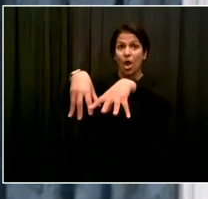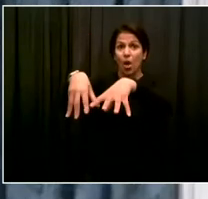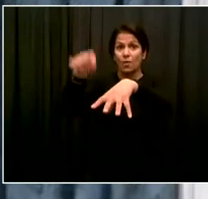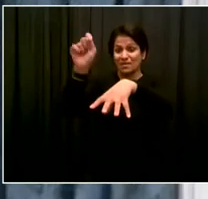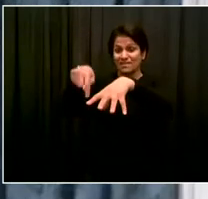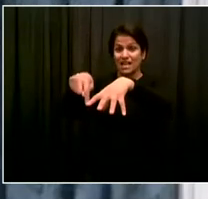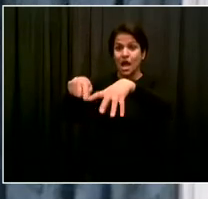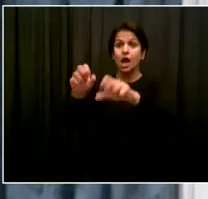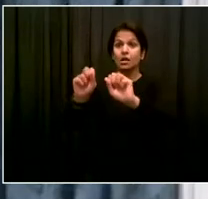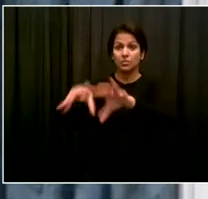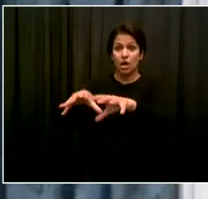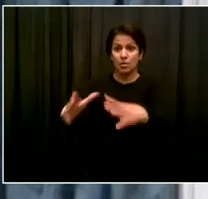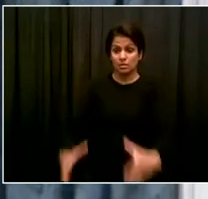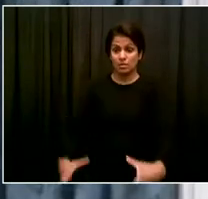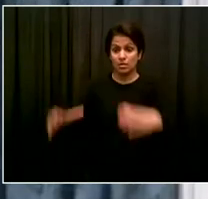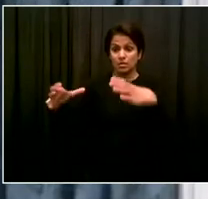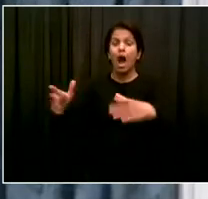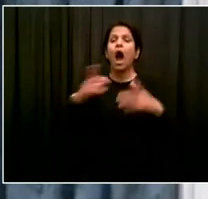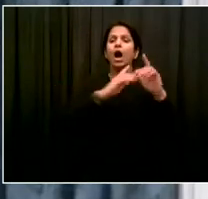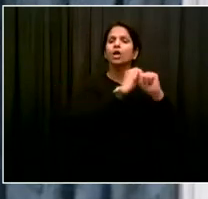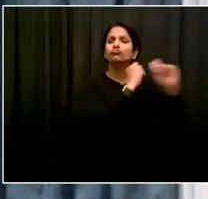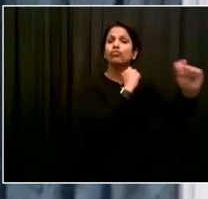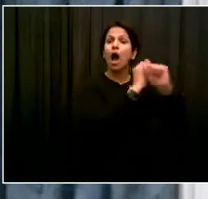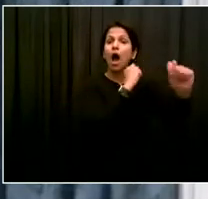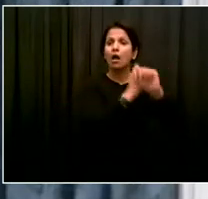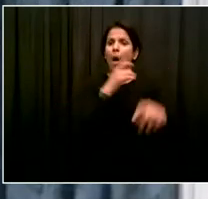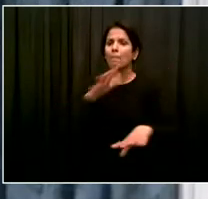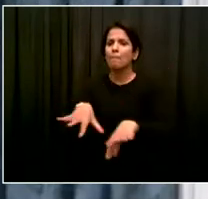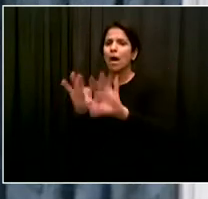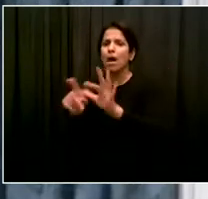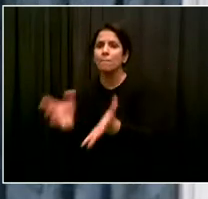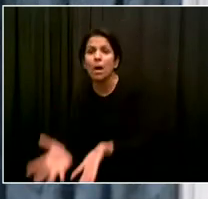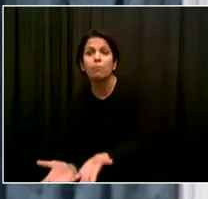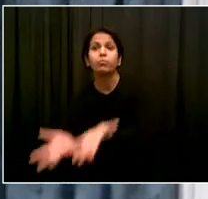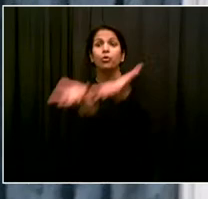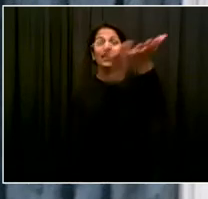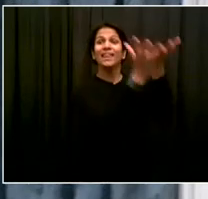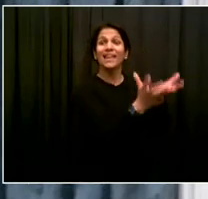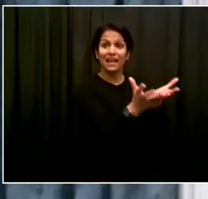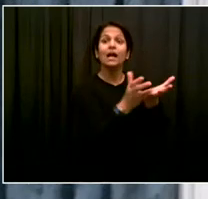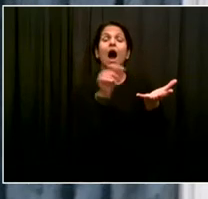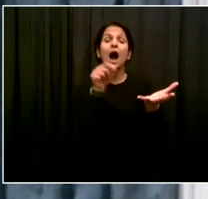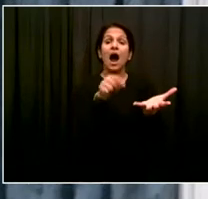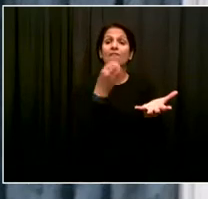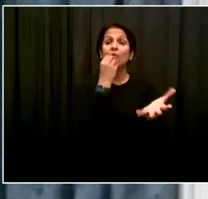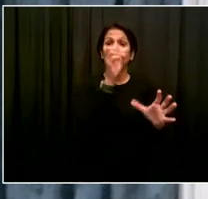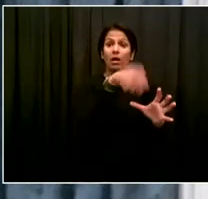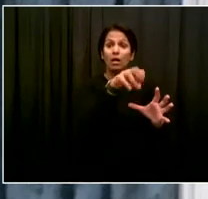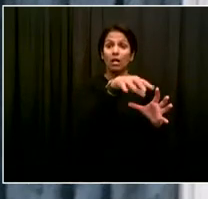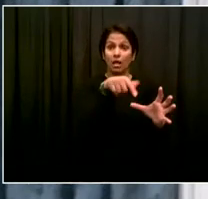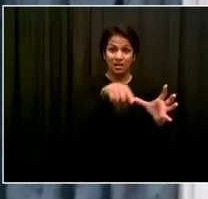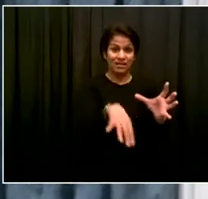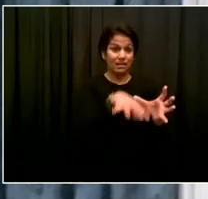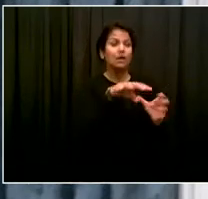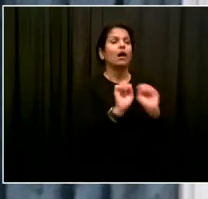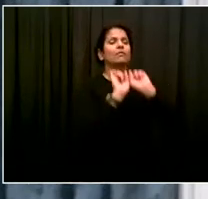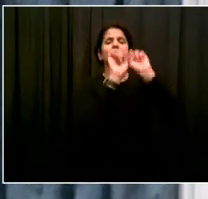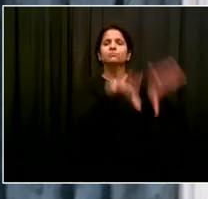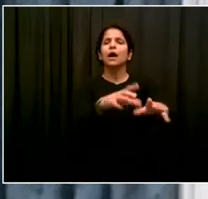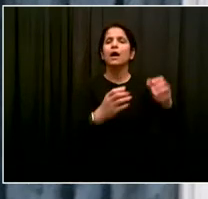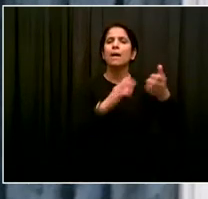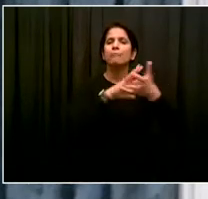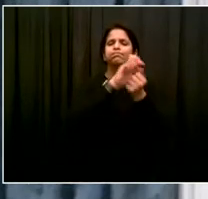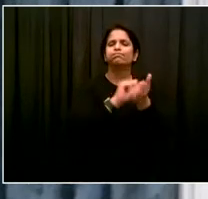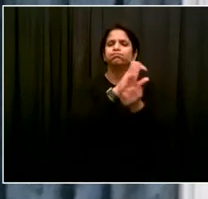that we expect to have over 200 sites. And these sites, to put it into context, have collected over 1.3